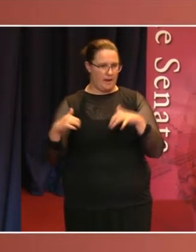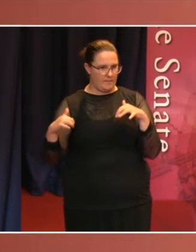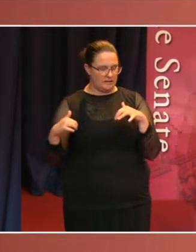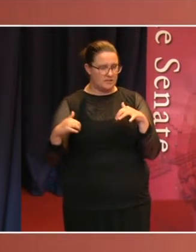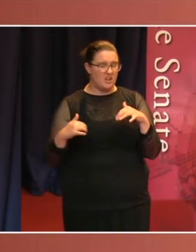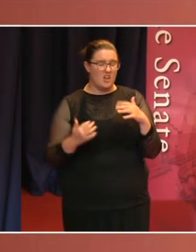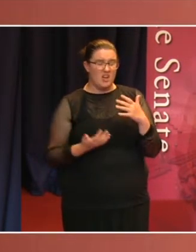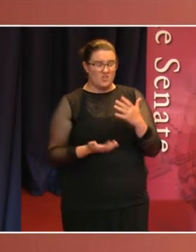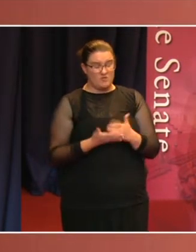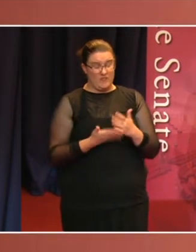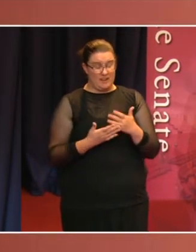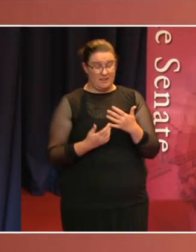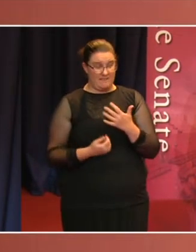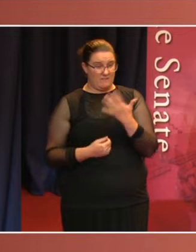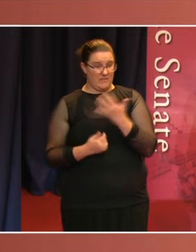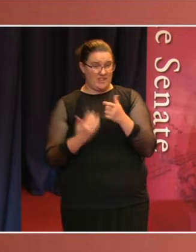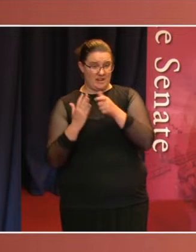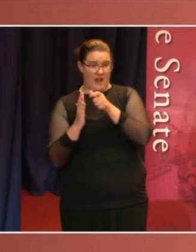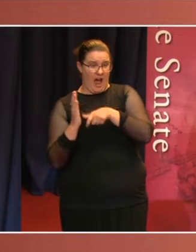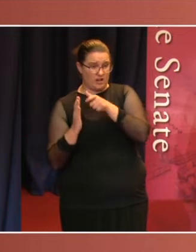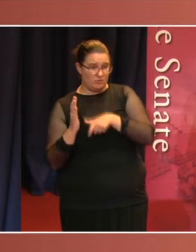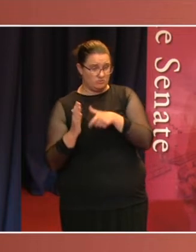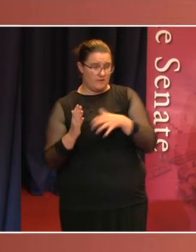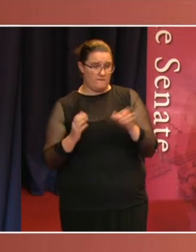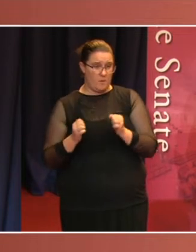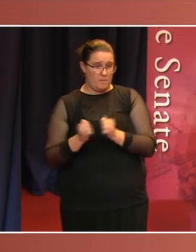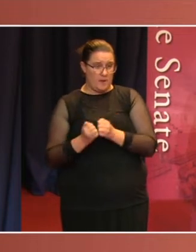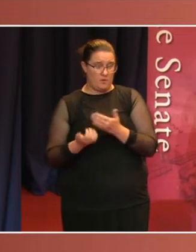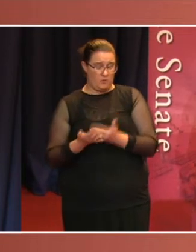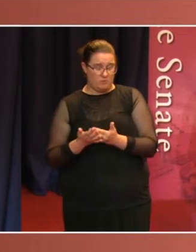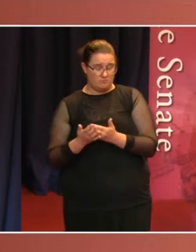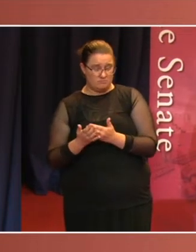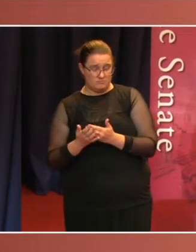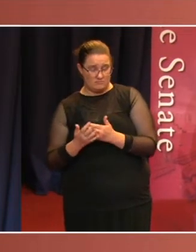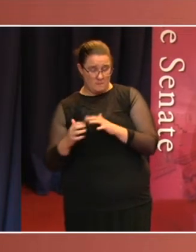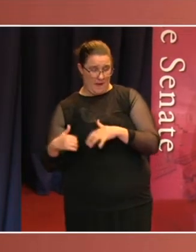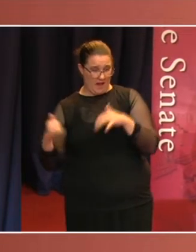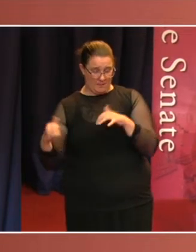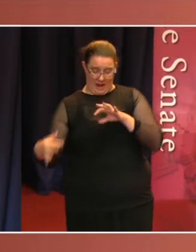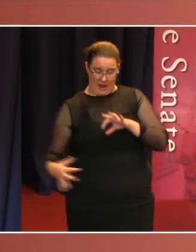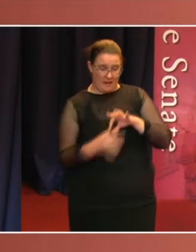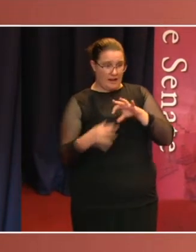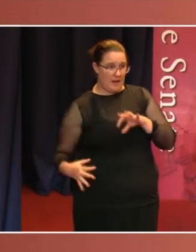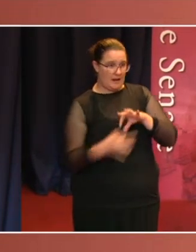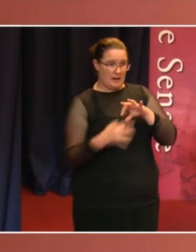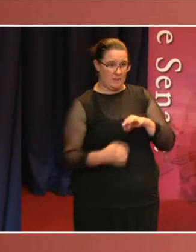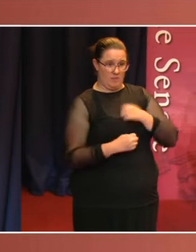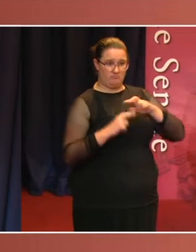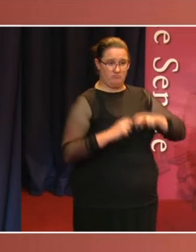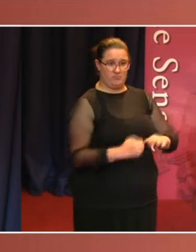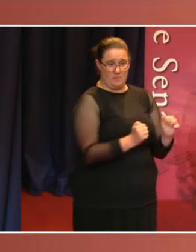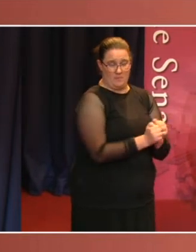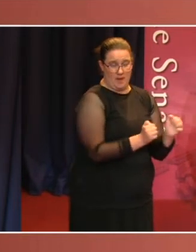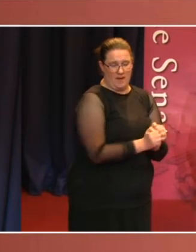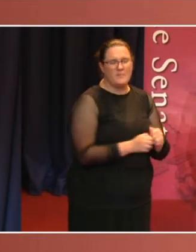the Papers on Parliament series, as well as Senate monographs by David Hamer and Stanley Bark, and numerous reports and briefs by the Department of the